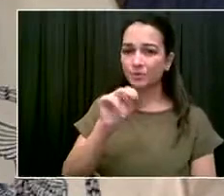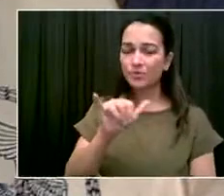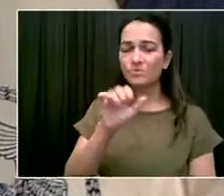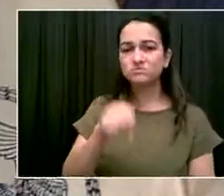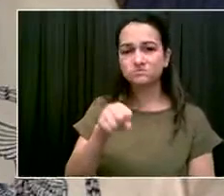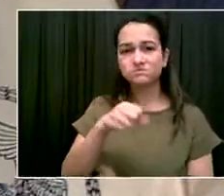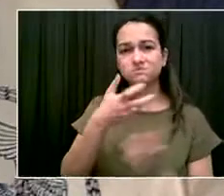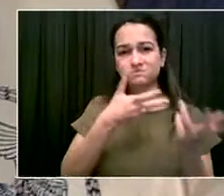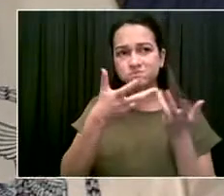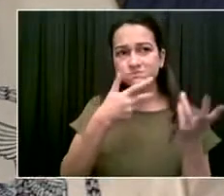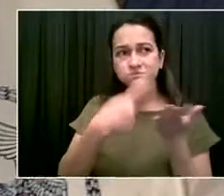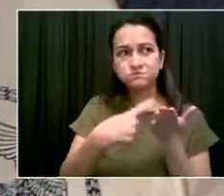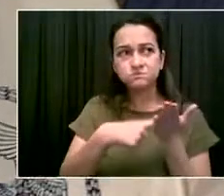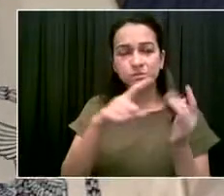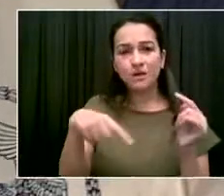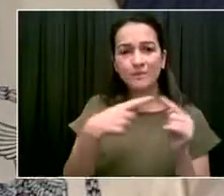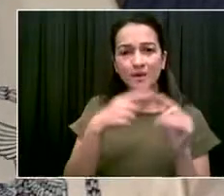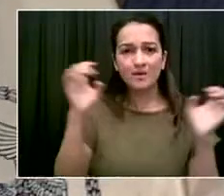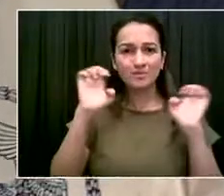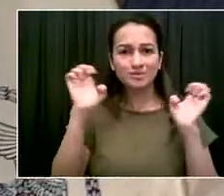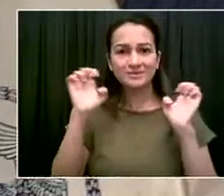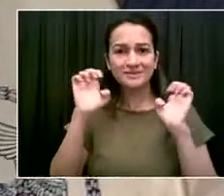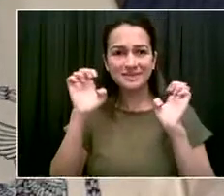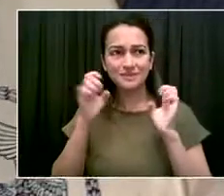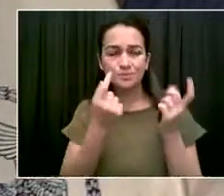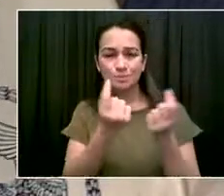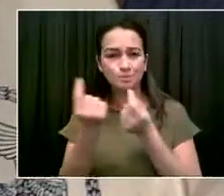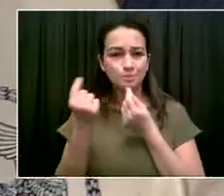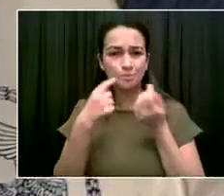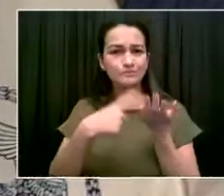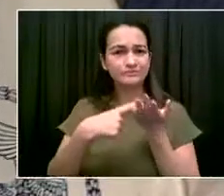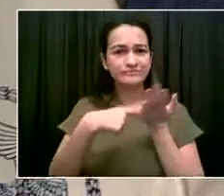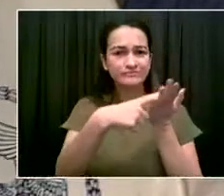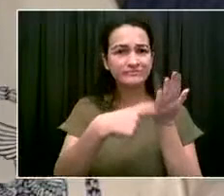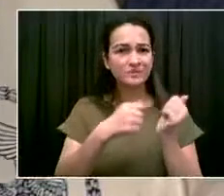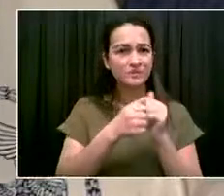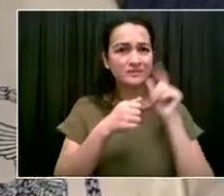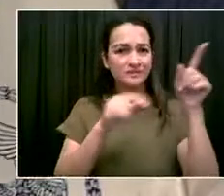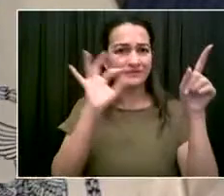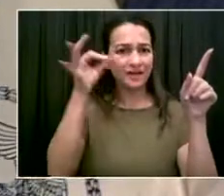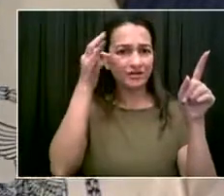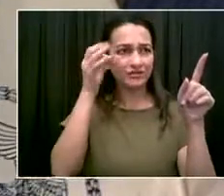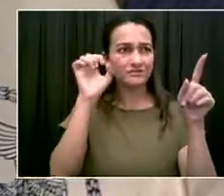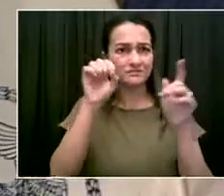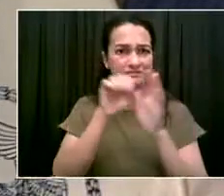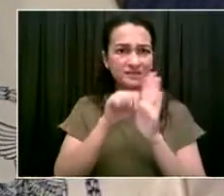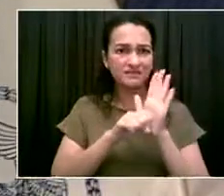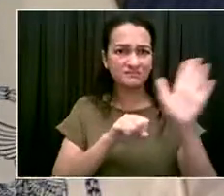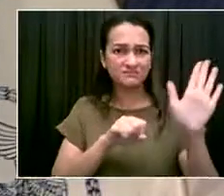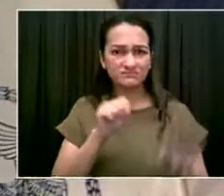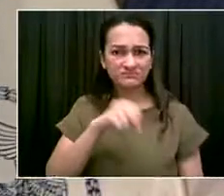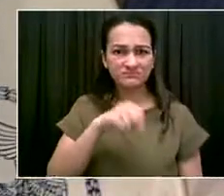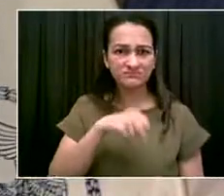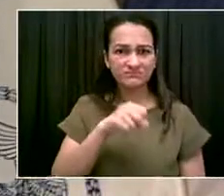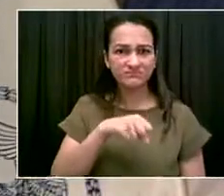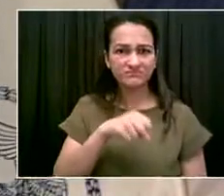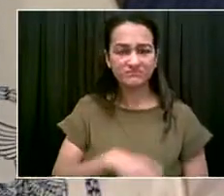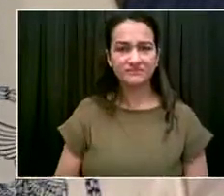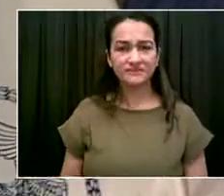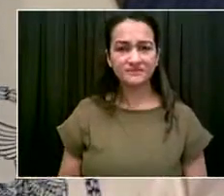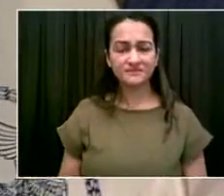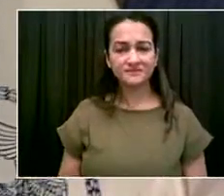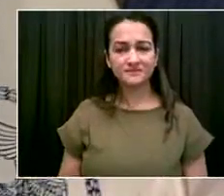closely with the state as well as federal government. So we feel that people are well-coordinated right now. Go ahead.